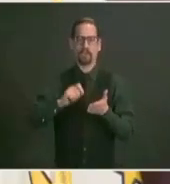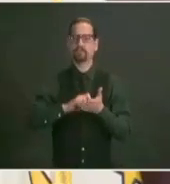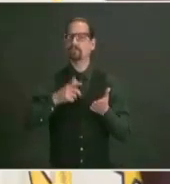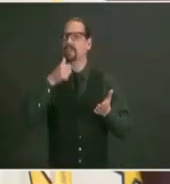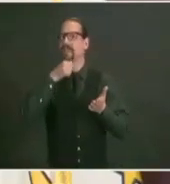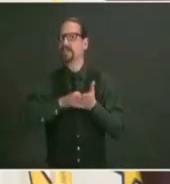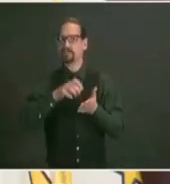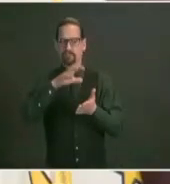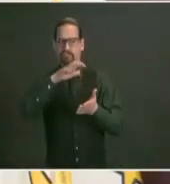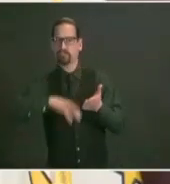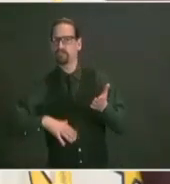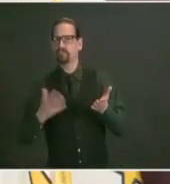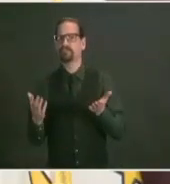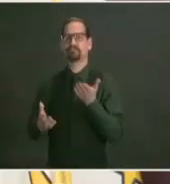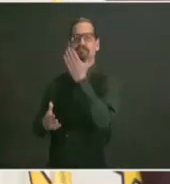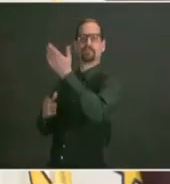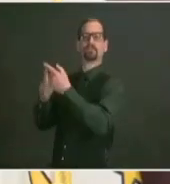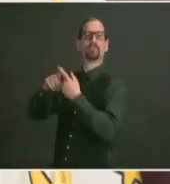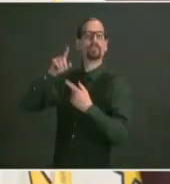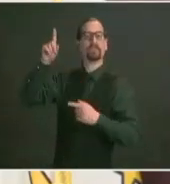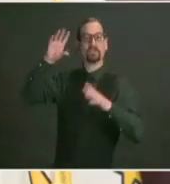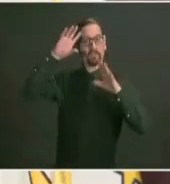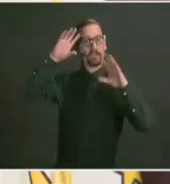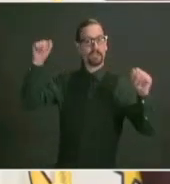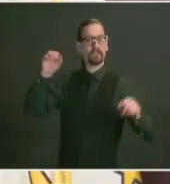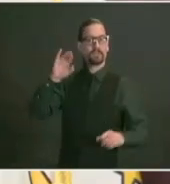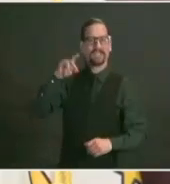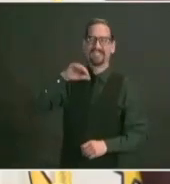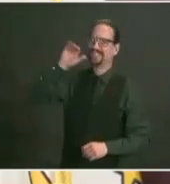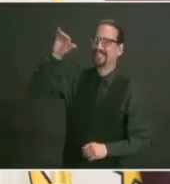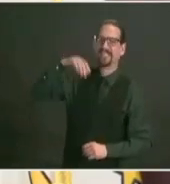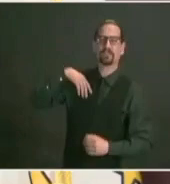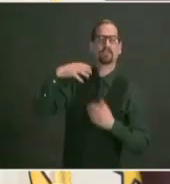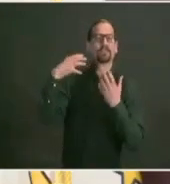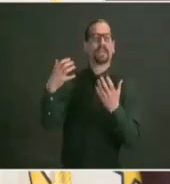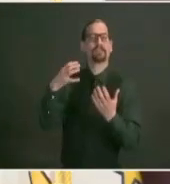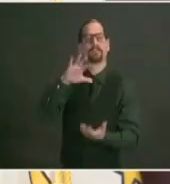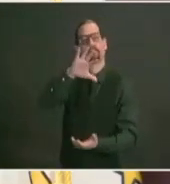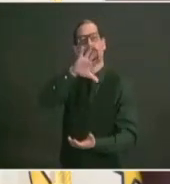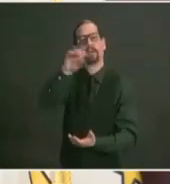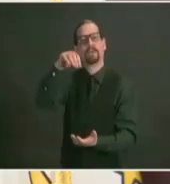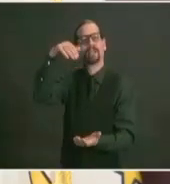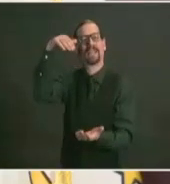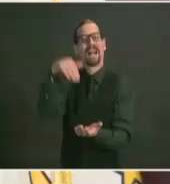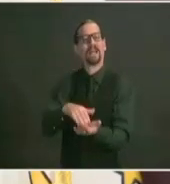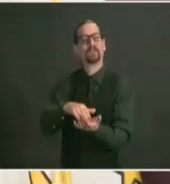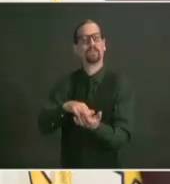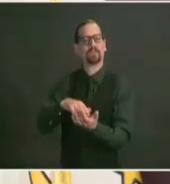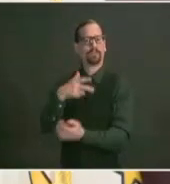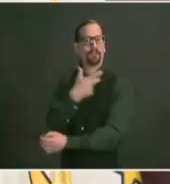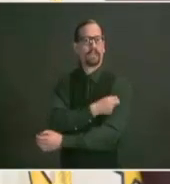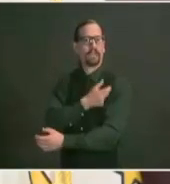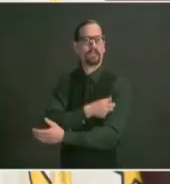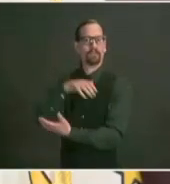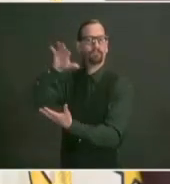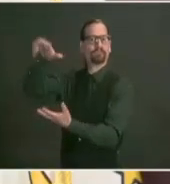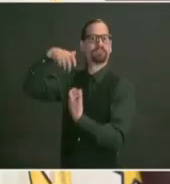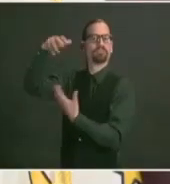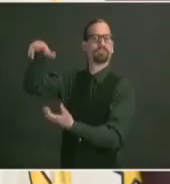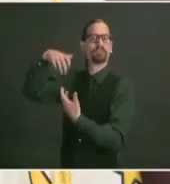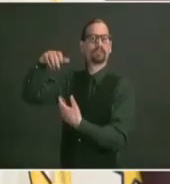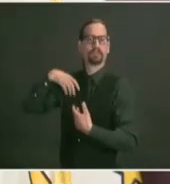per week for rhode island to help us meet the president's goal of getting a first dose to every